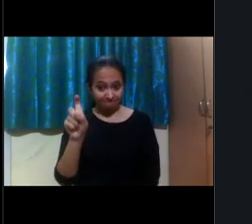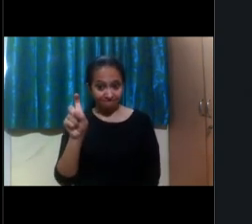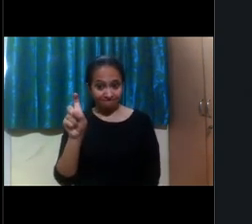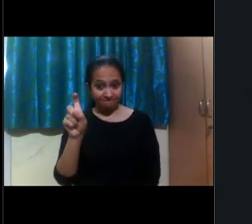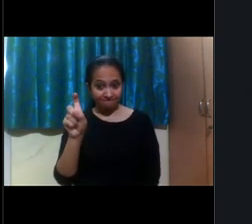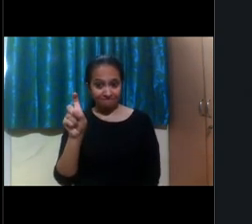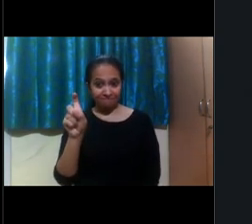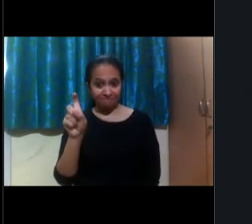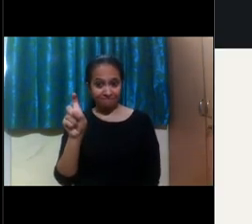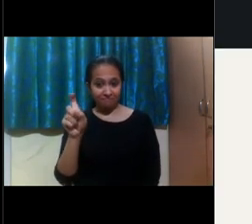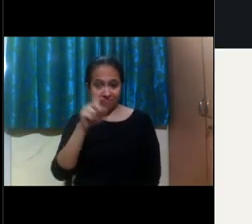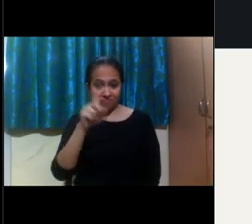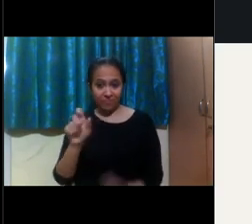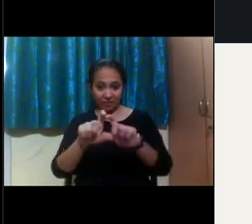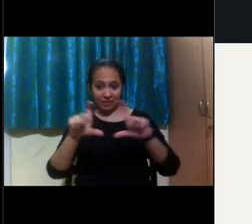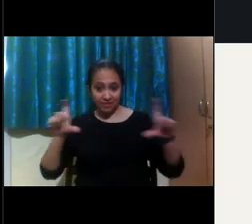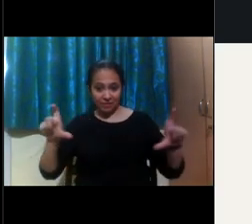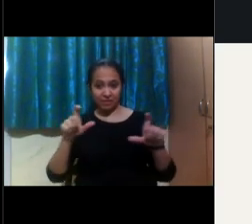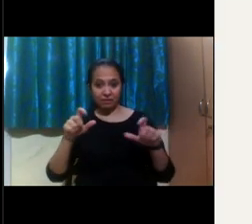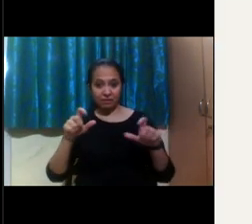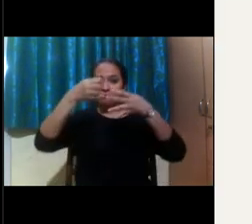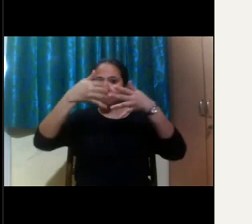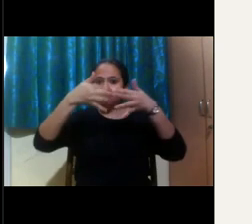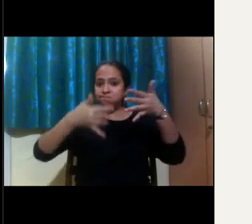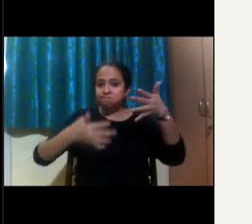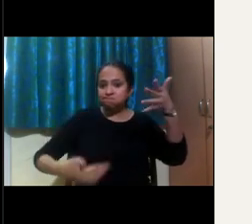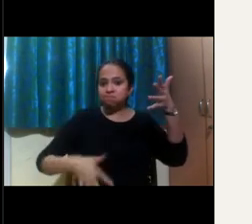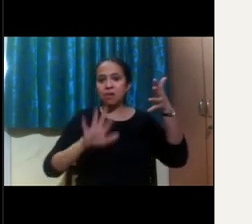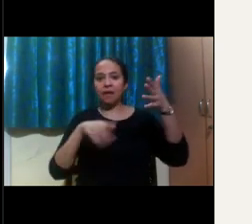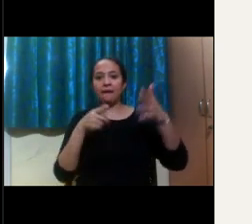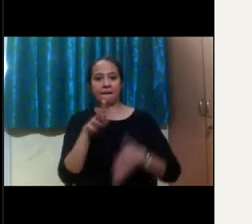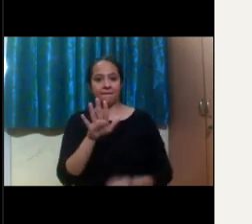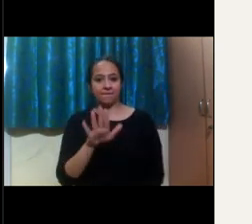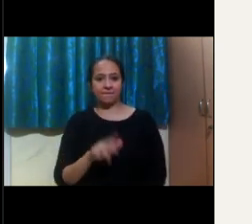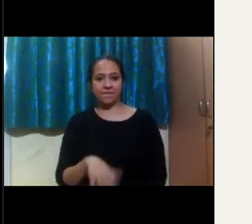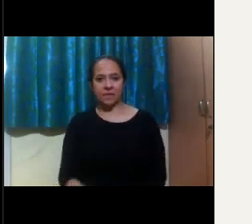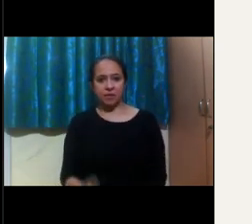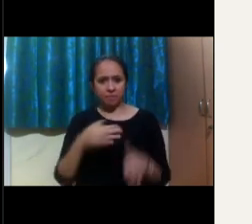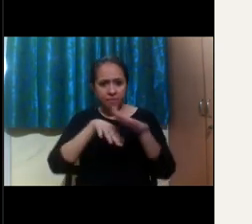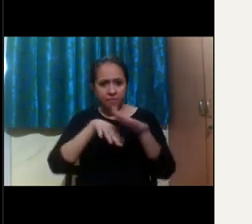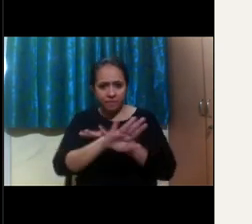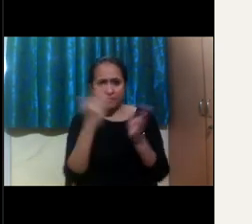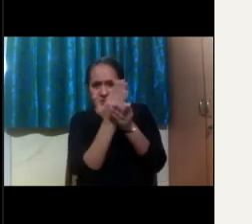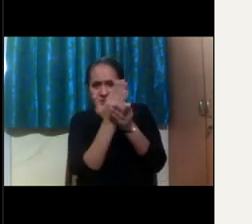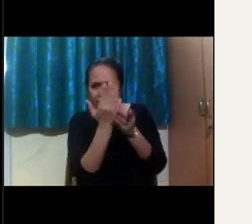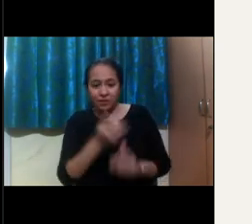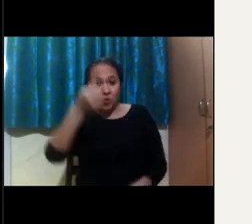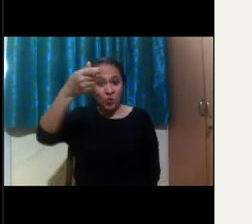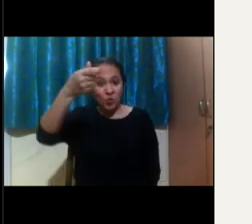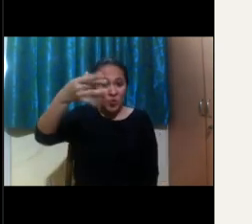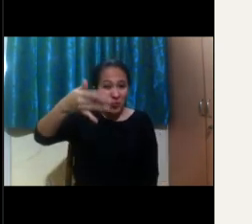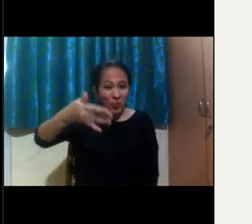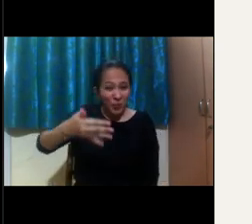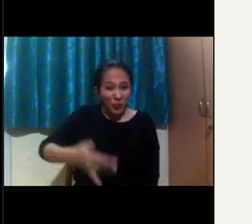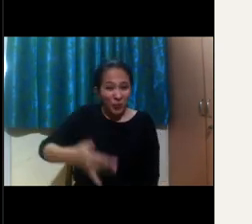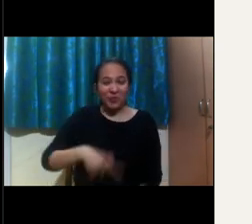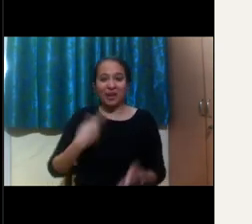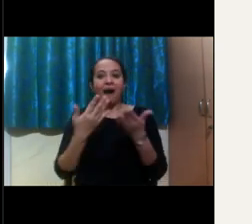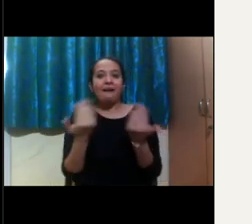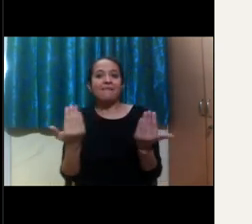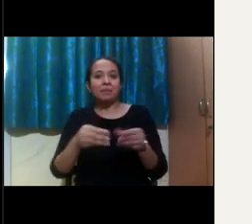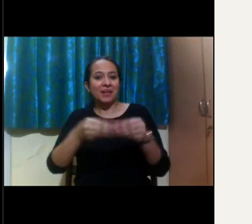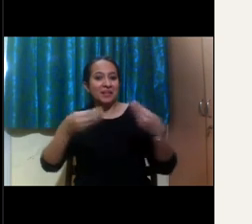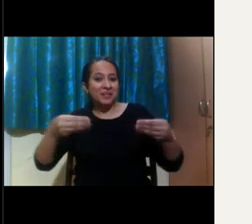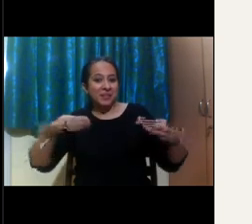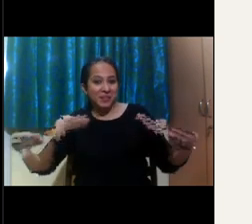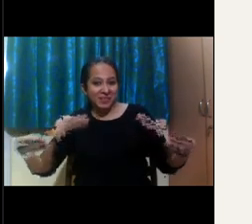it'll take you to a filtered search page. Since there's so many things and so many resources here, I